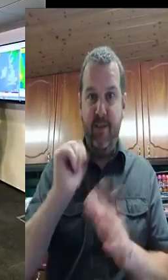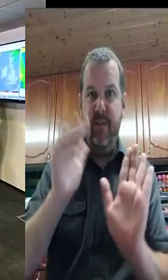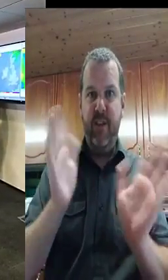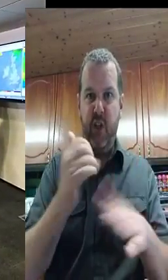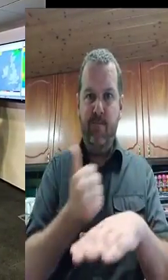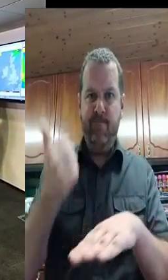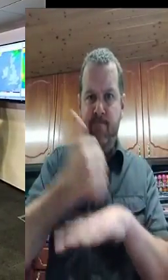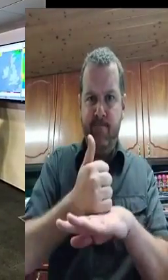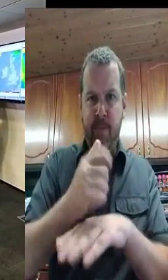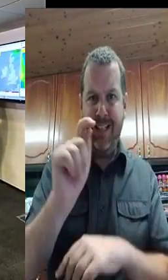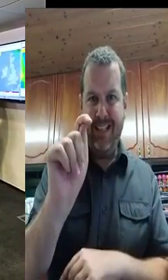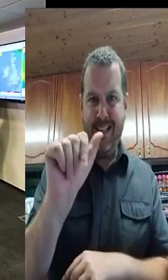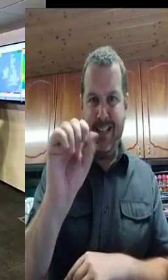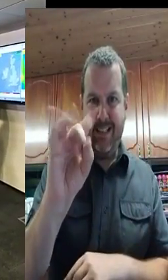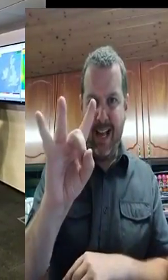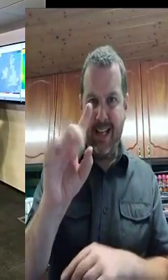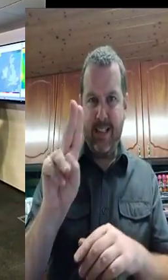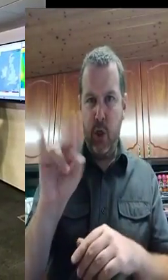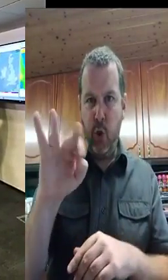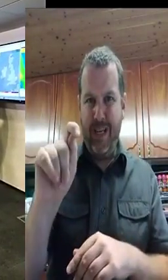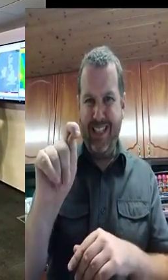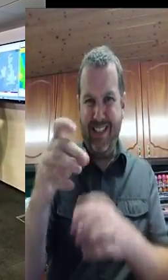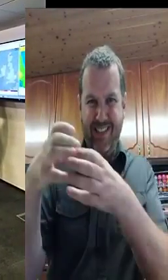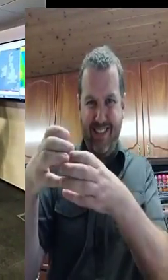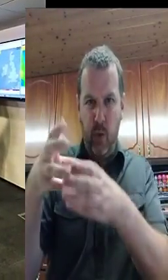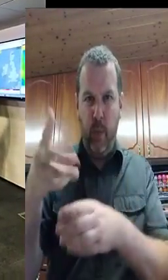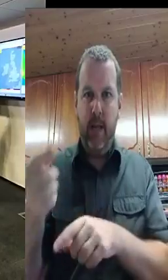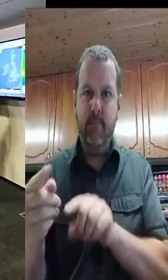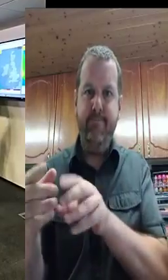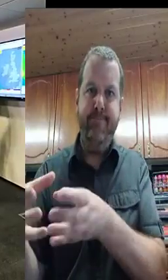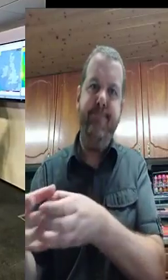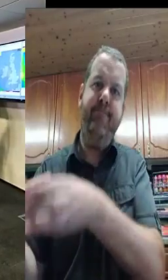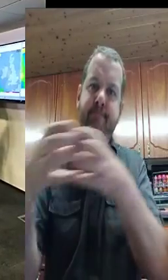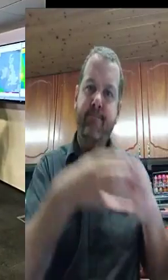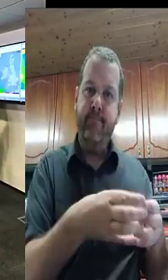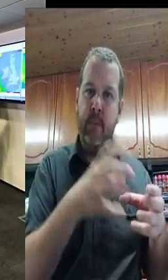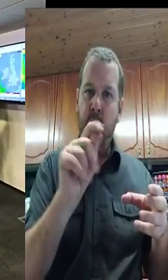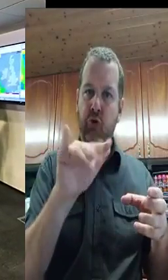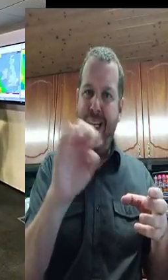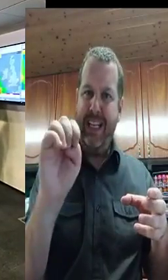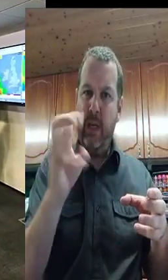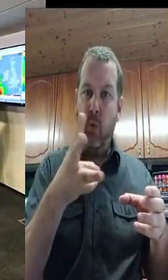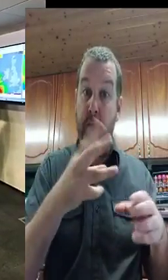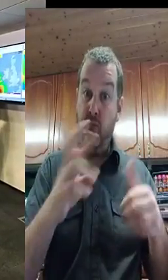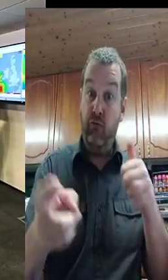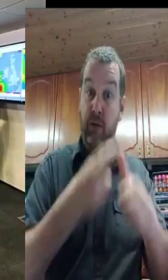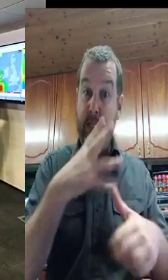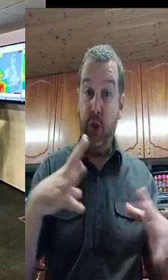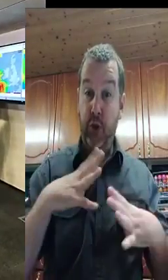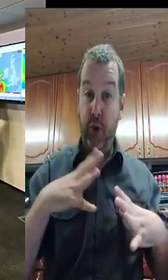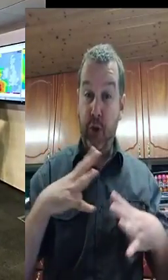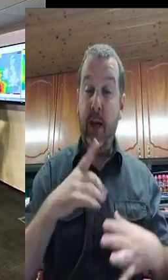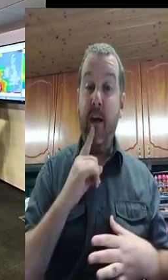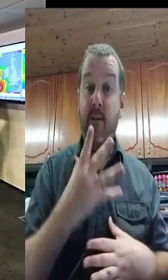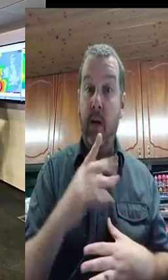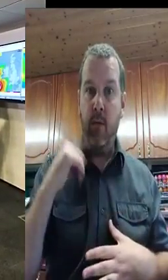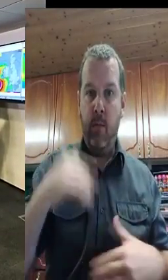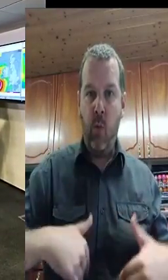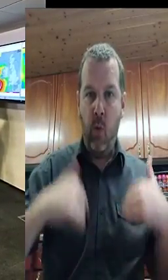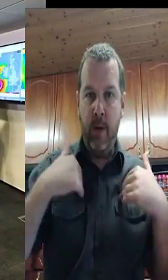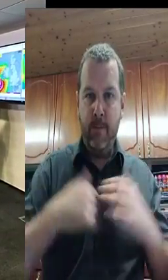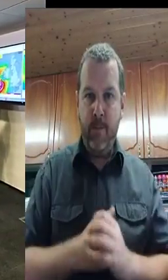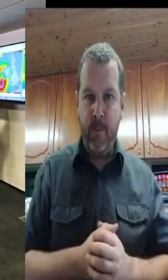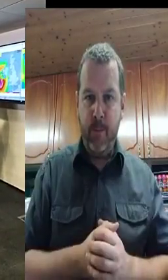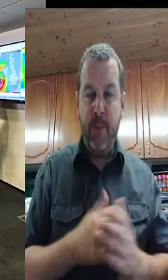So, the heaviest of the winds would be hitting, if you like, the Kerry area, maybe at between 6am and 9am,